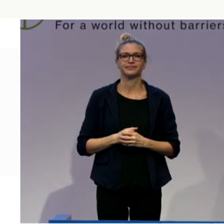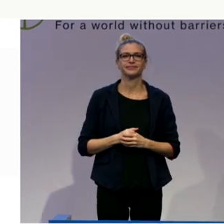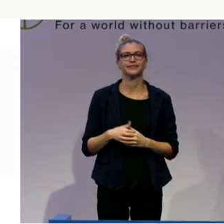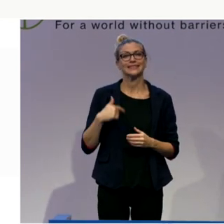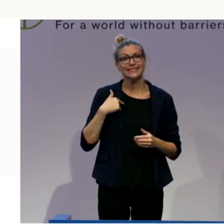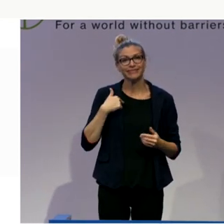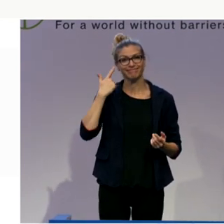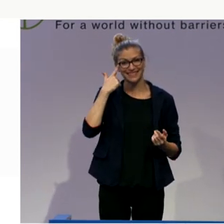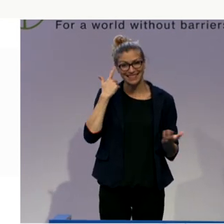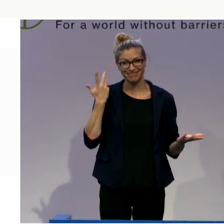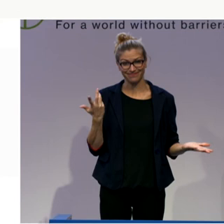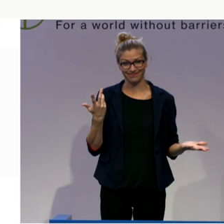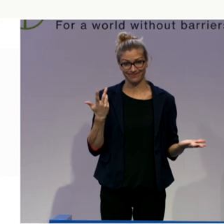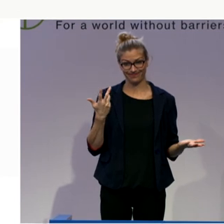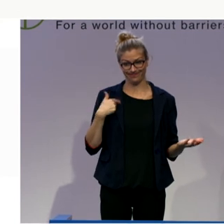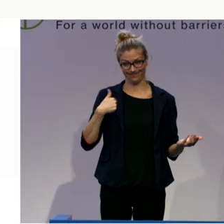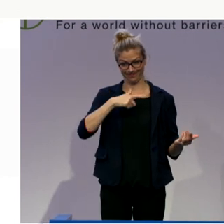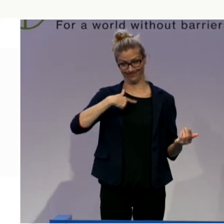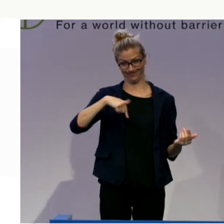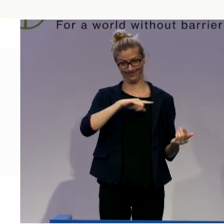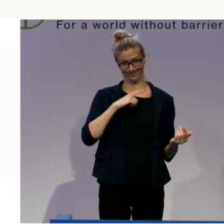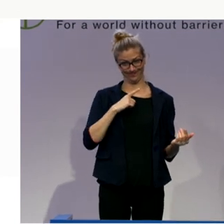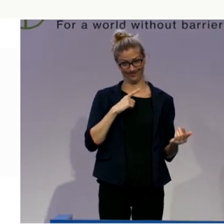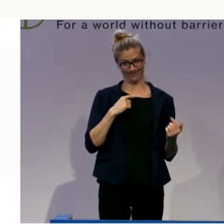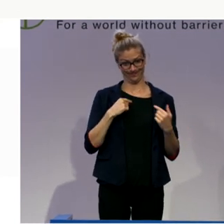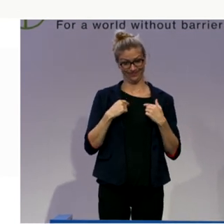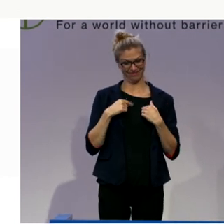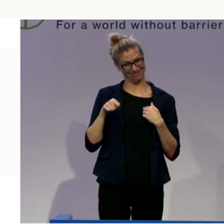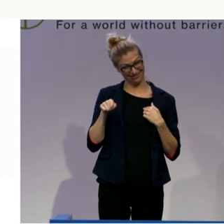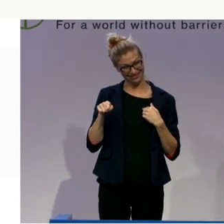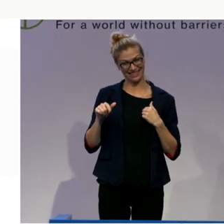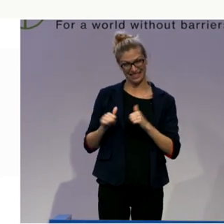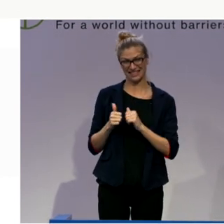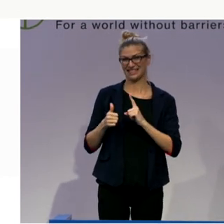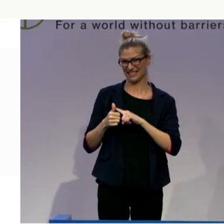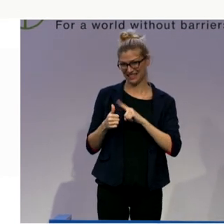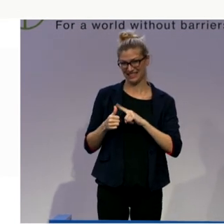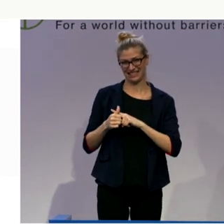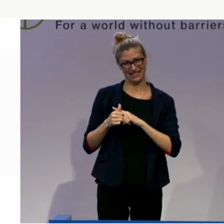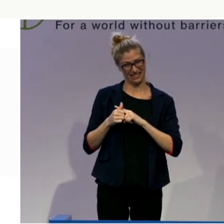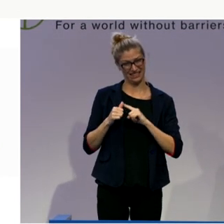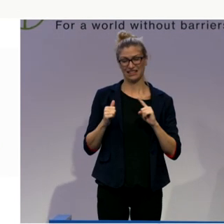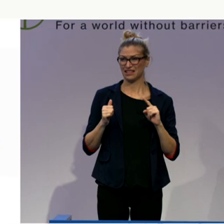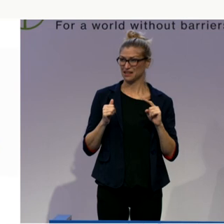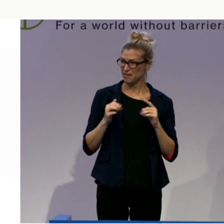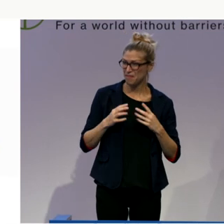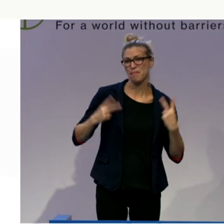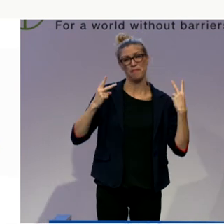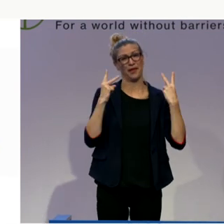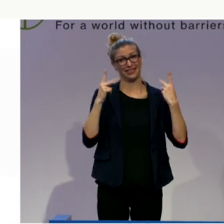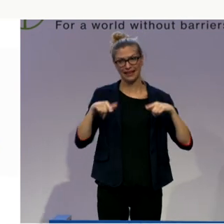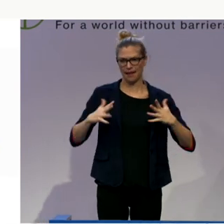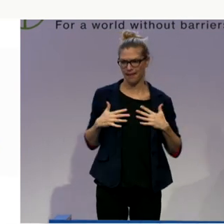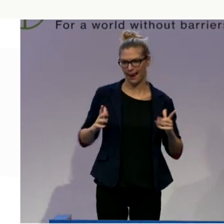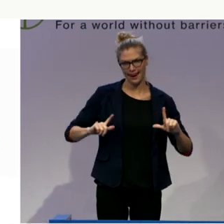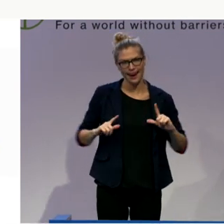for ourselves, it is very important when it comes to topics of our own life, that we are sitting in the driver's